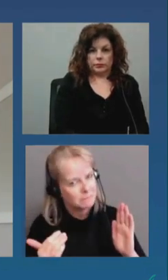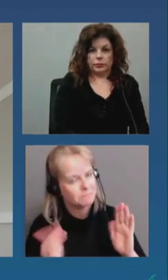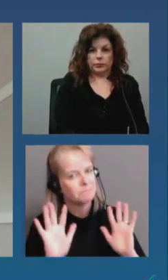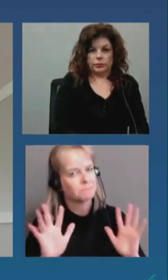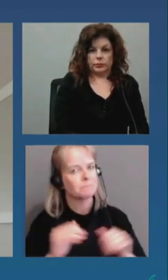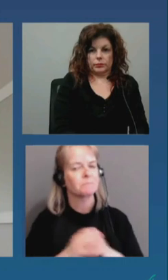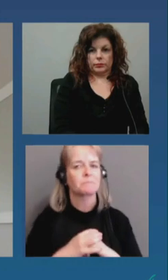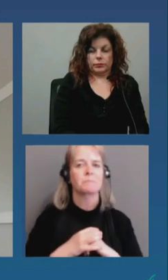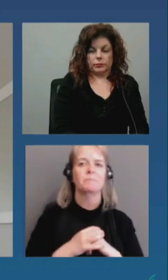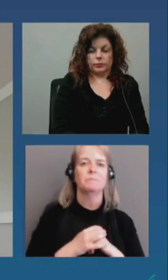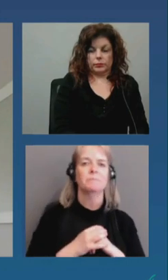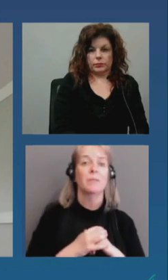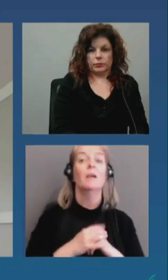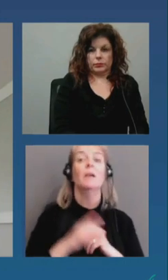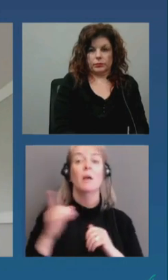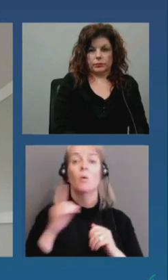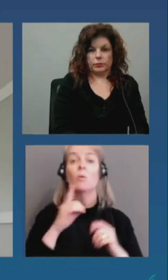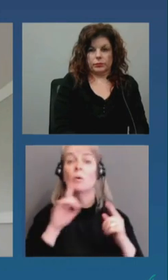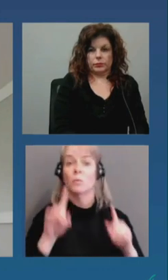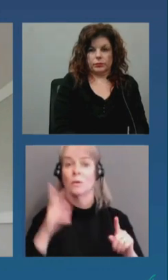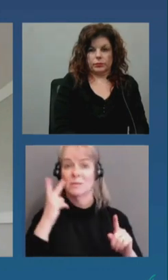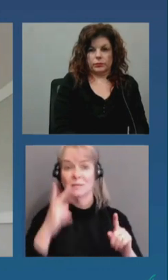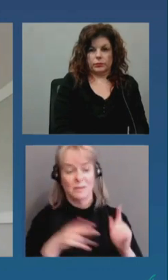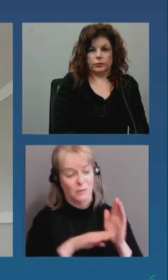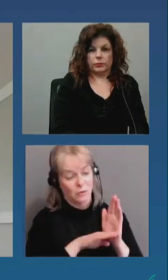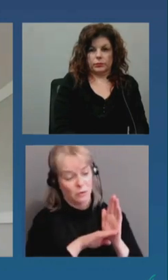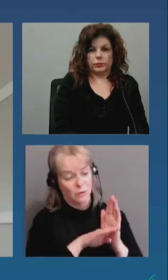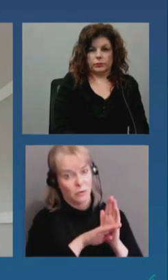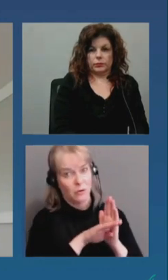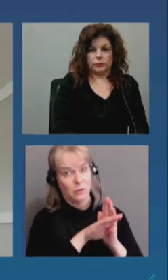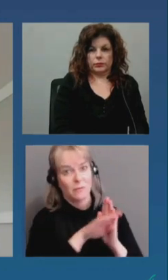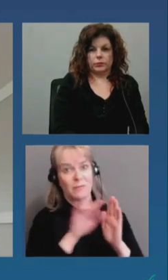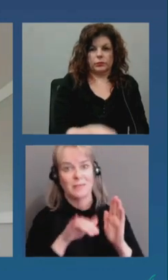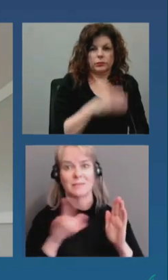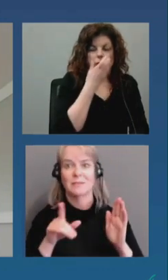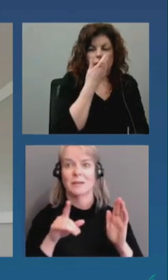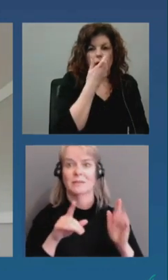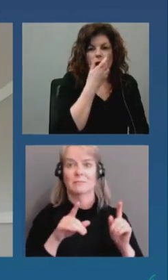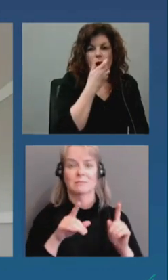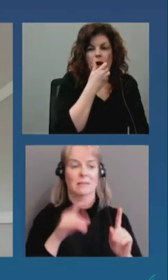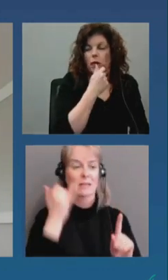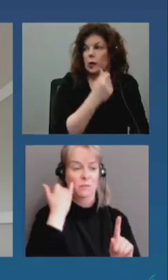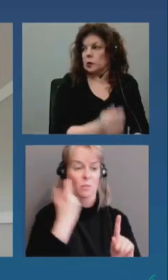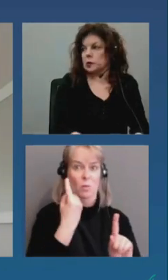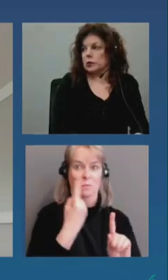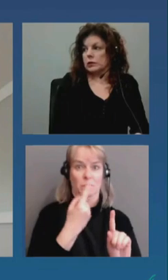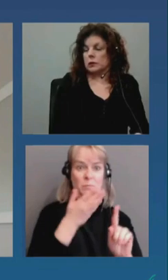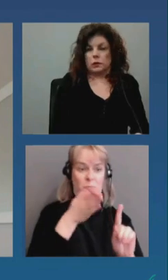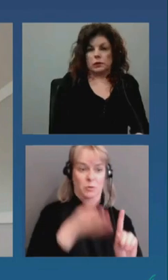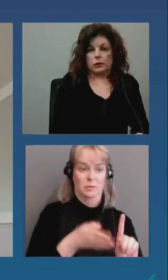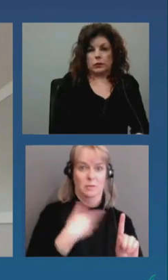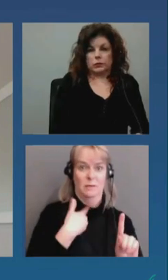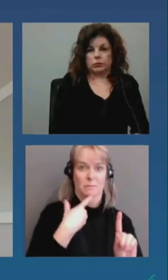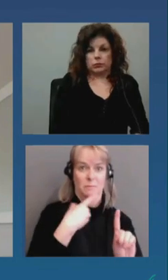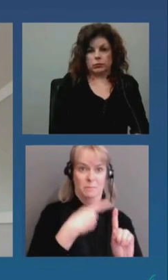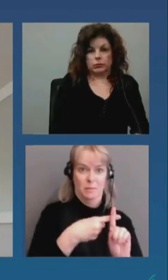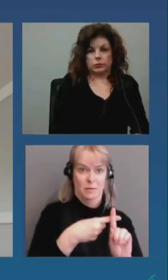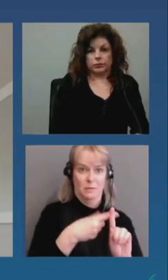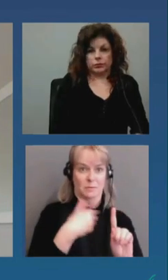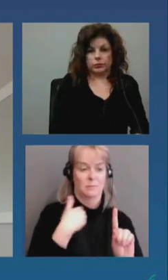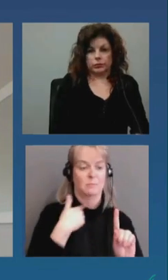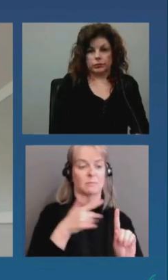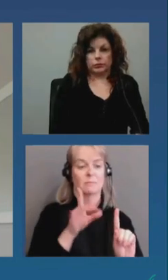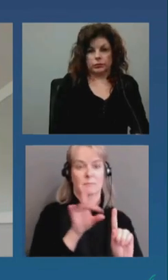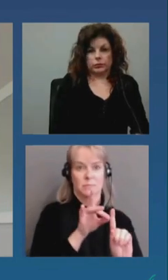The curve that shows the reproductive number of the number of people, if one person tests positive, how many other people go on to be